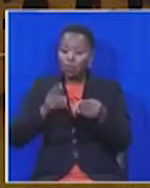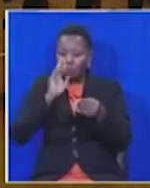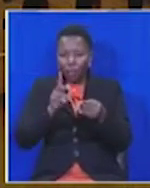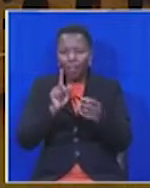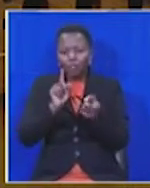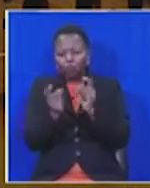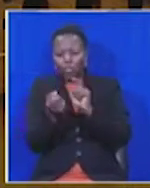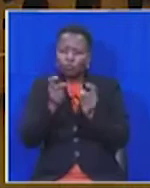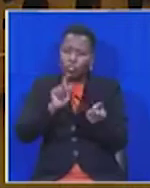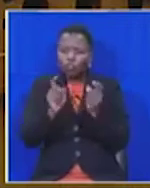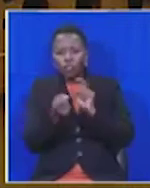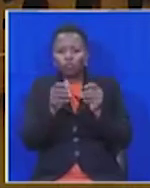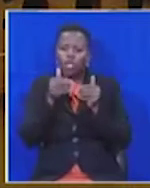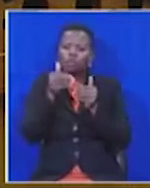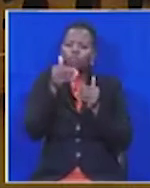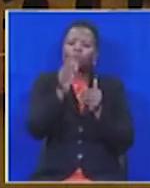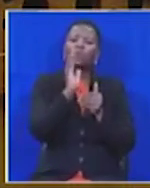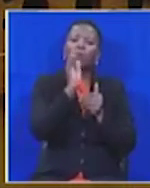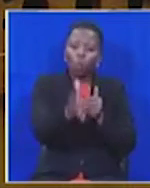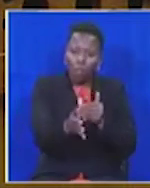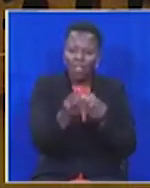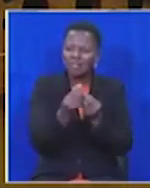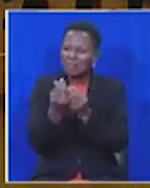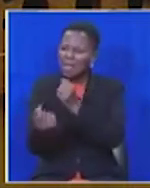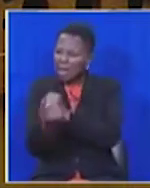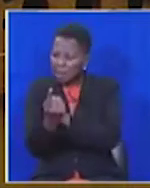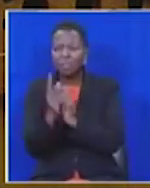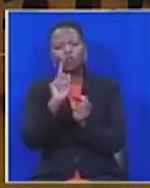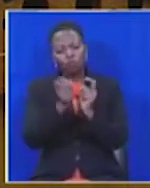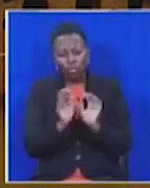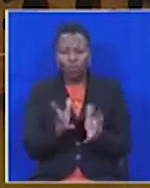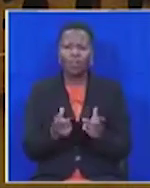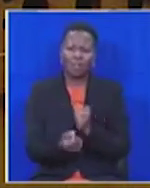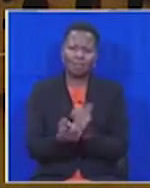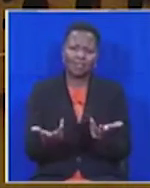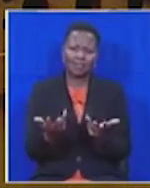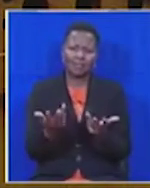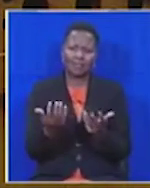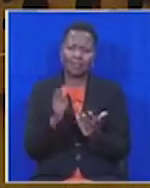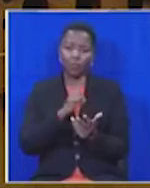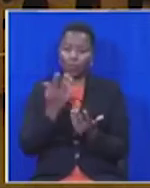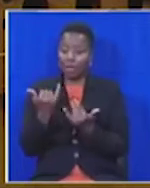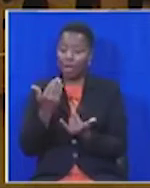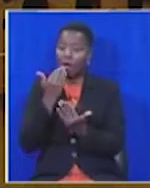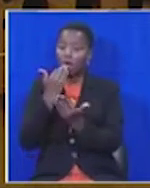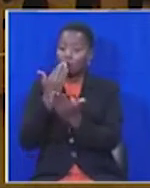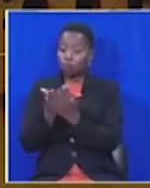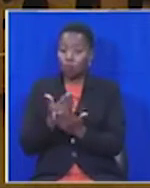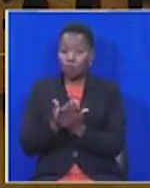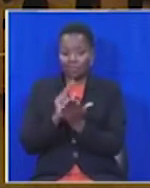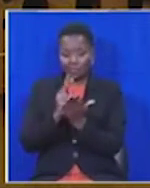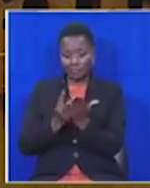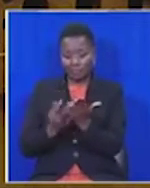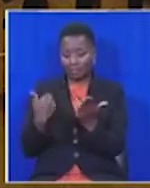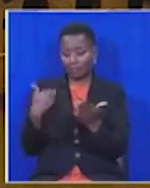It can be changed for particular circumstances as we move along. In fact, a number of the amendments that have been proposed in the last three years